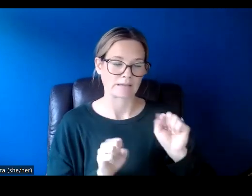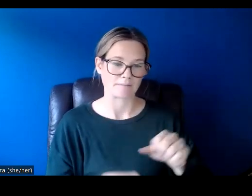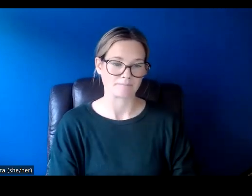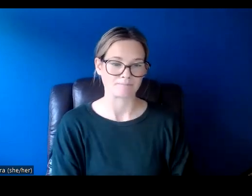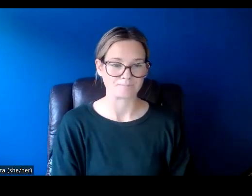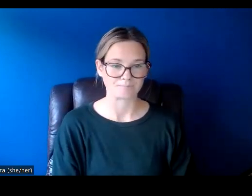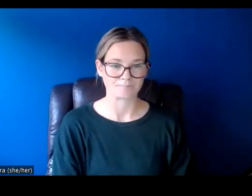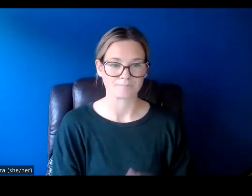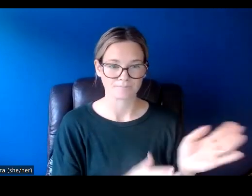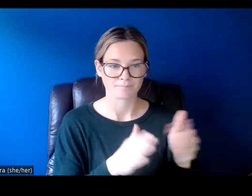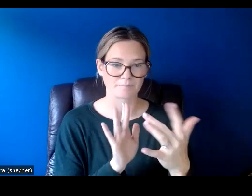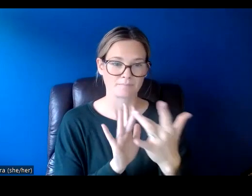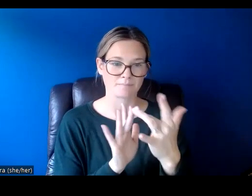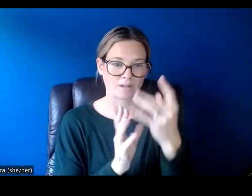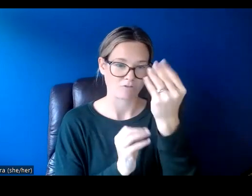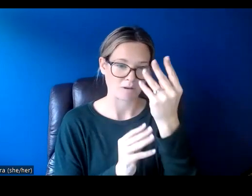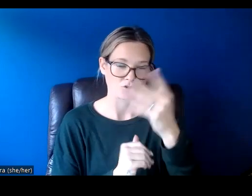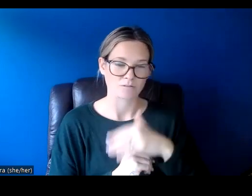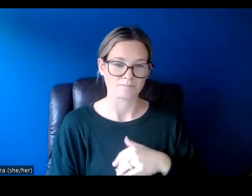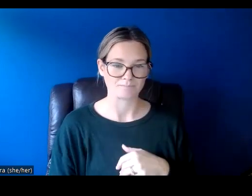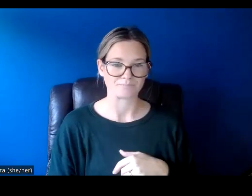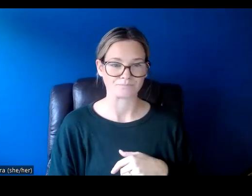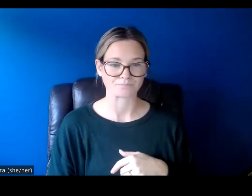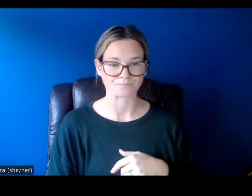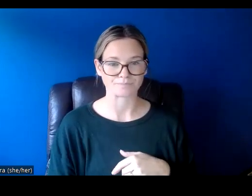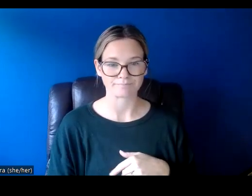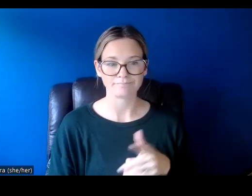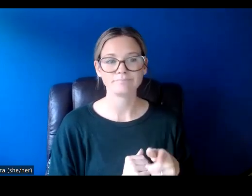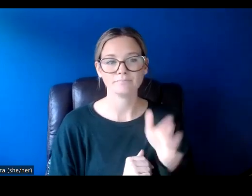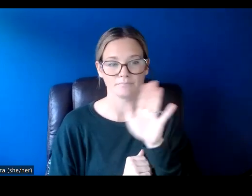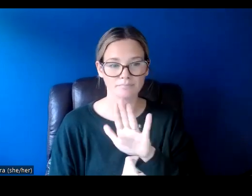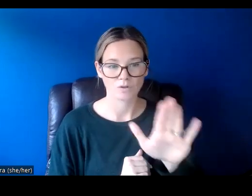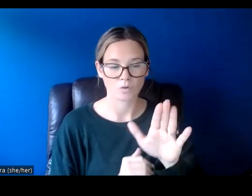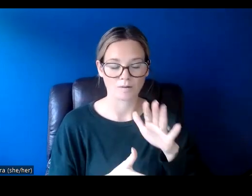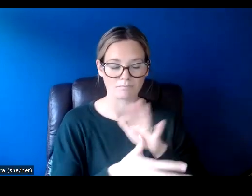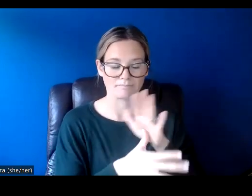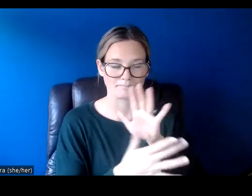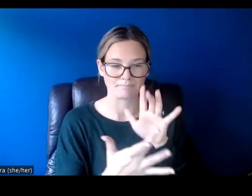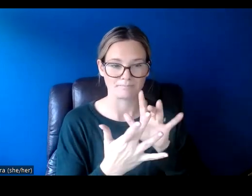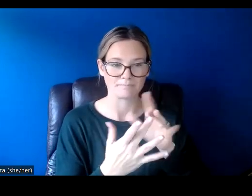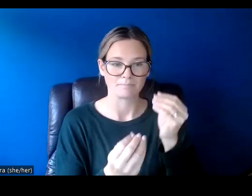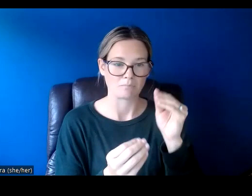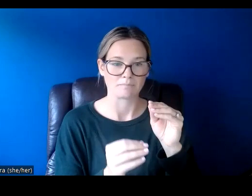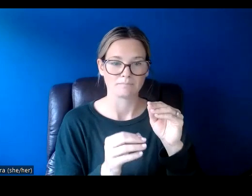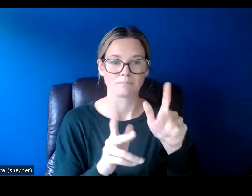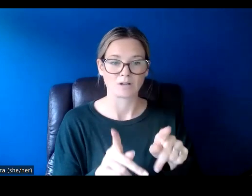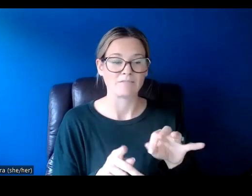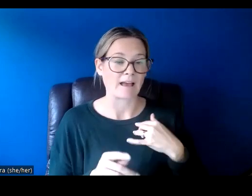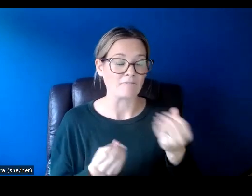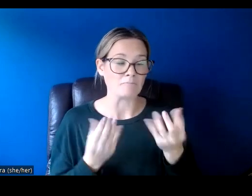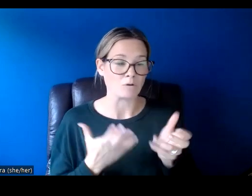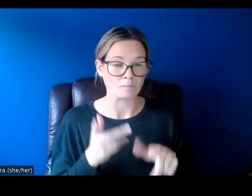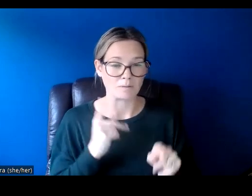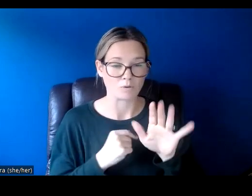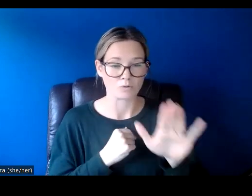Under contact information, again, this is where you're going to put in your primary contact information. If you have multiple people